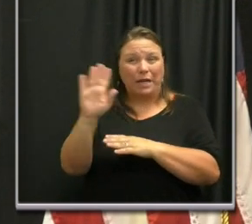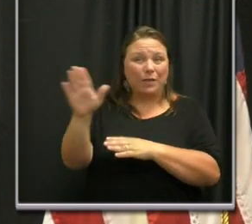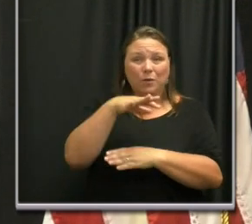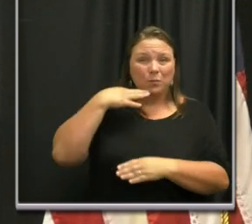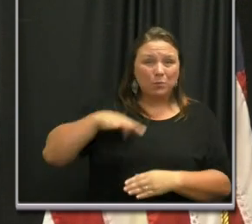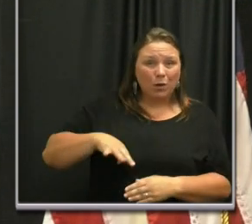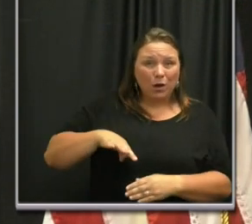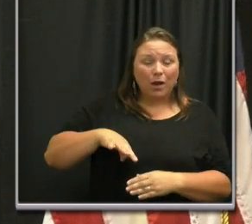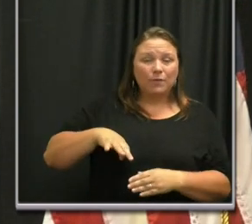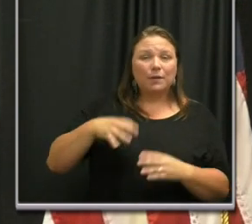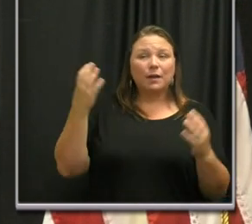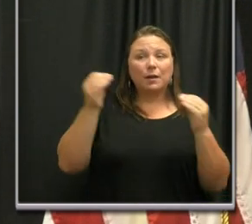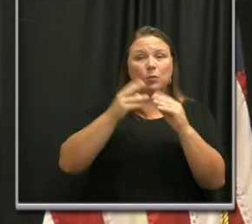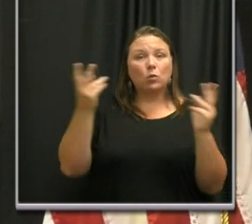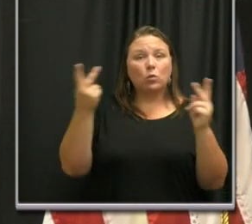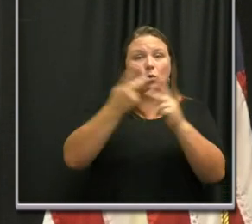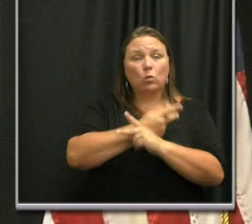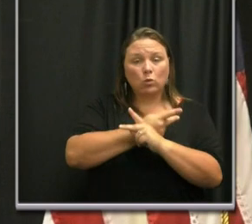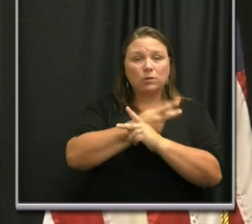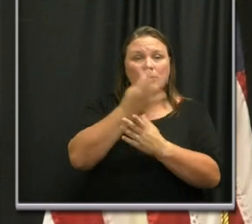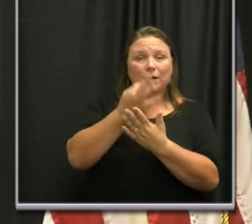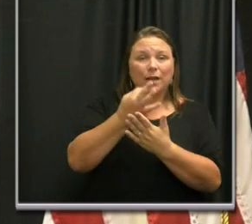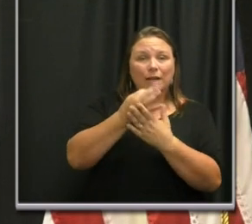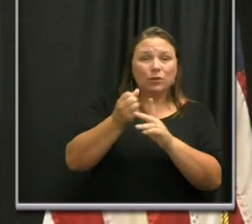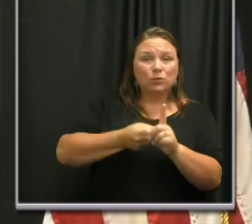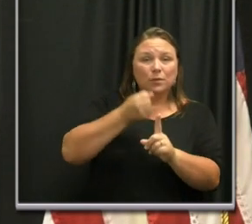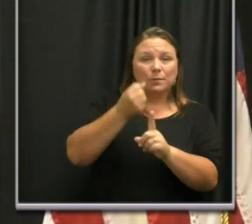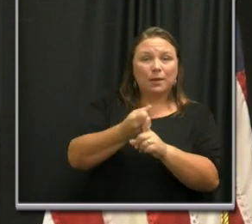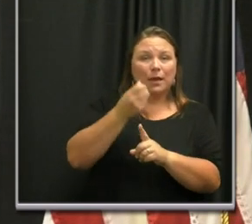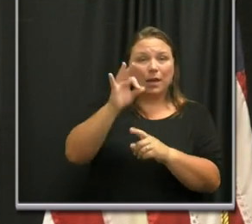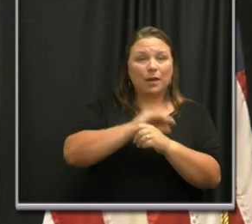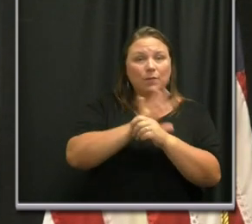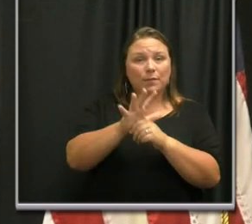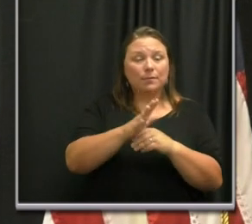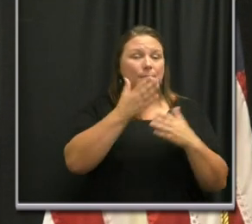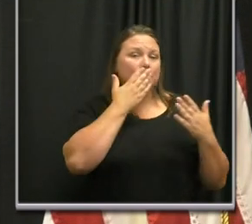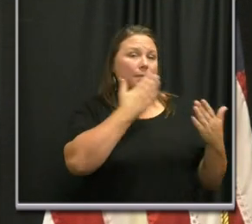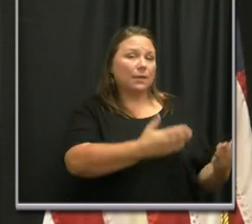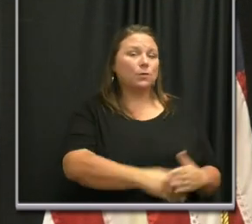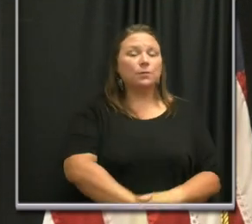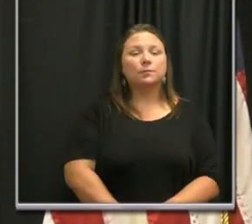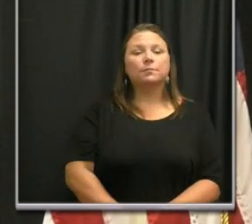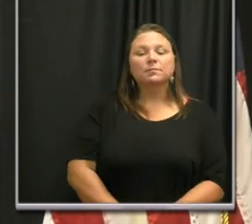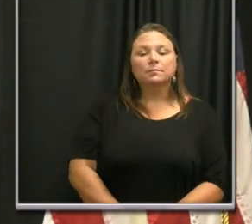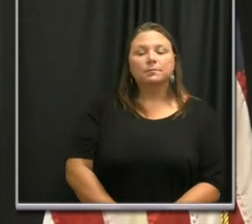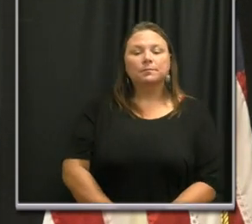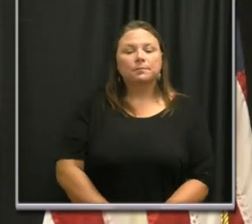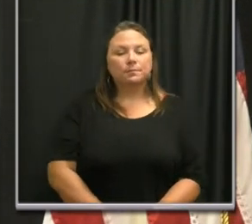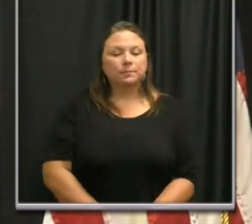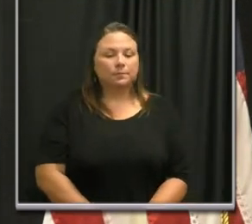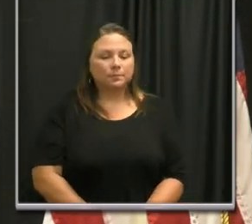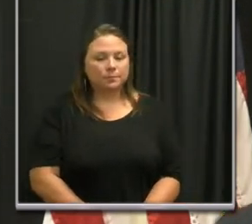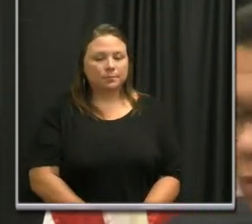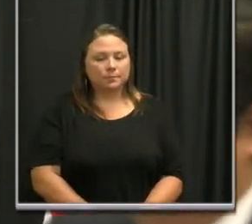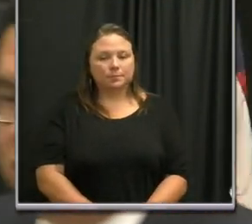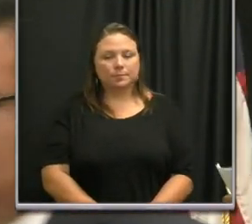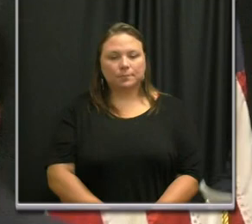further compounding the financial impact of the pandemic. Thank you. Thank you, Harriet. Mayor Cooper.